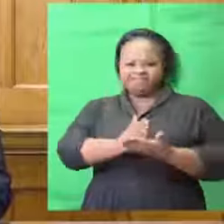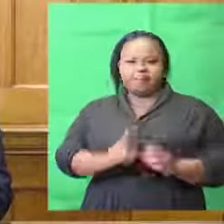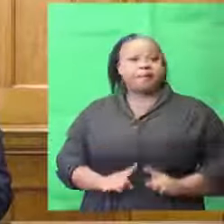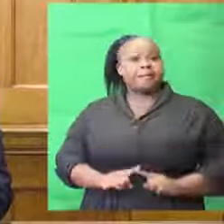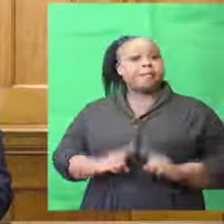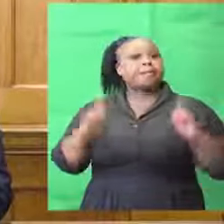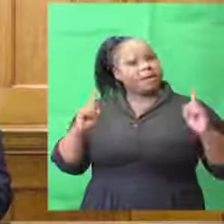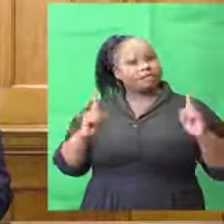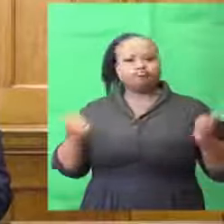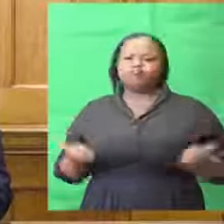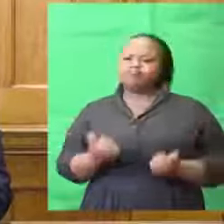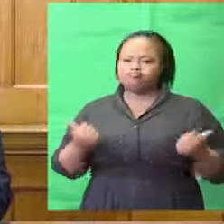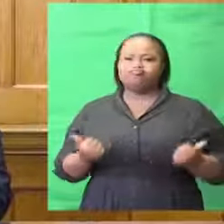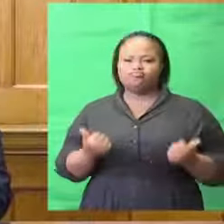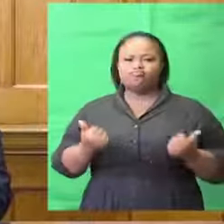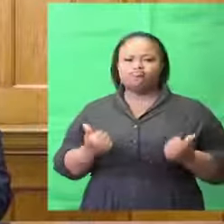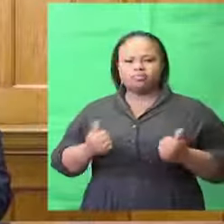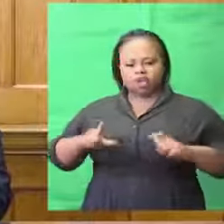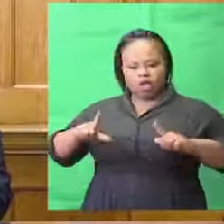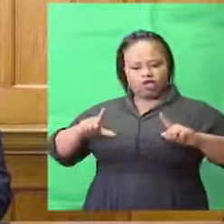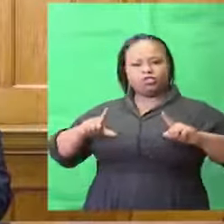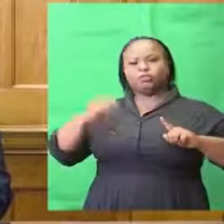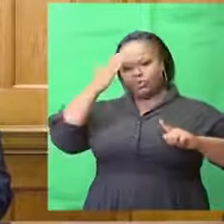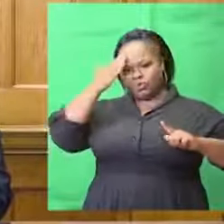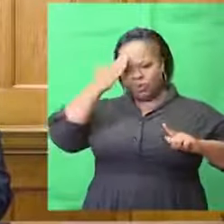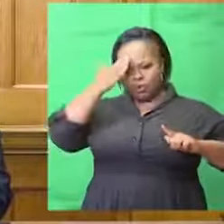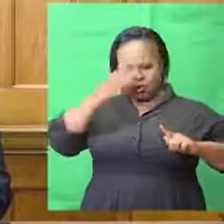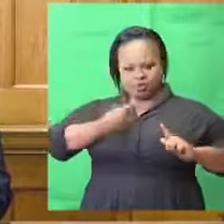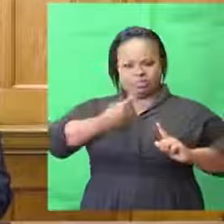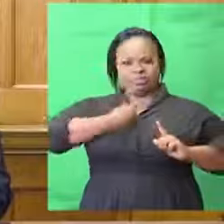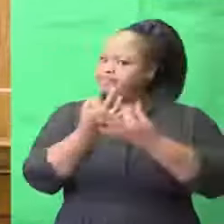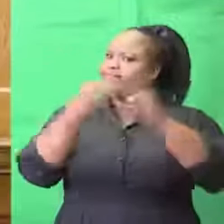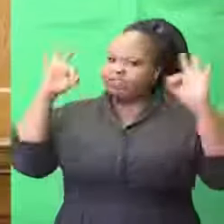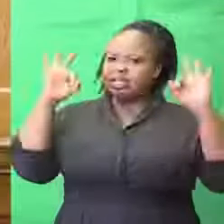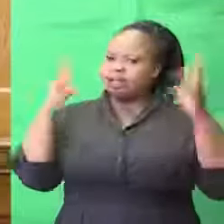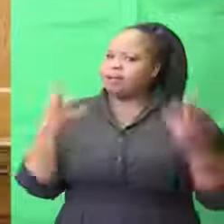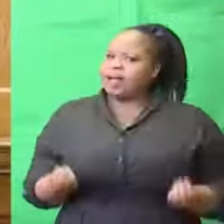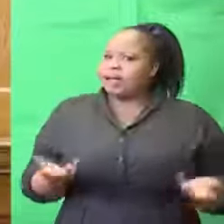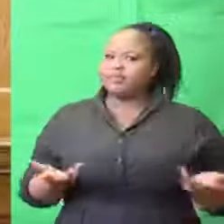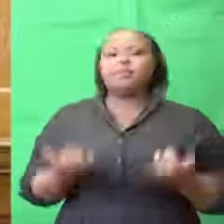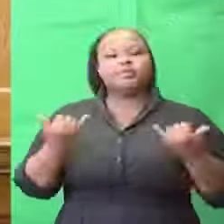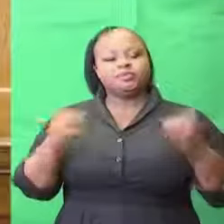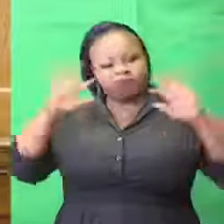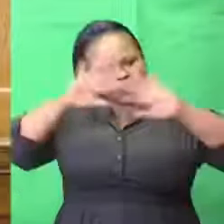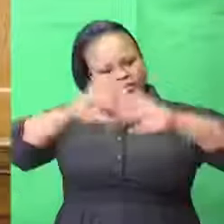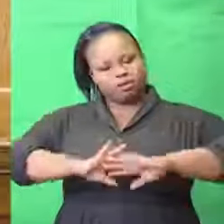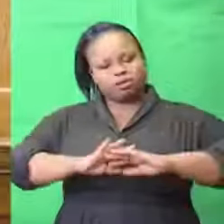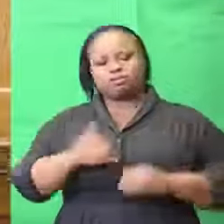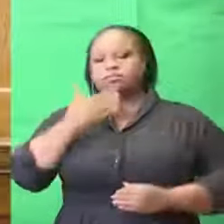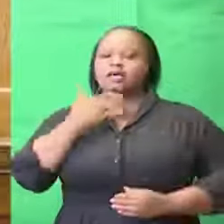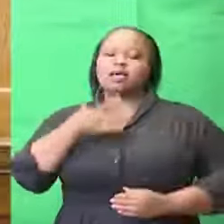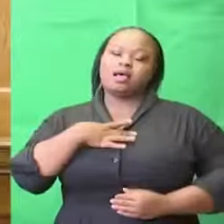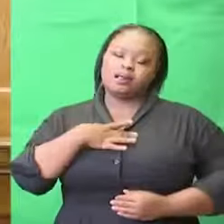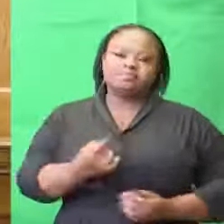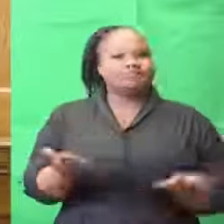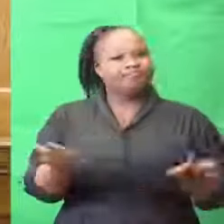tools that we need to protect ourselves against it. Tonight, I'd like to call on every